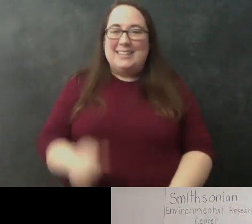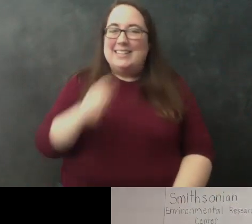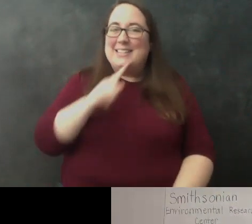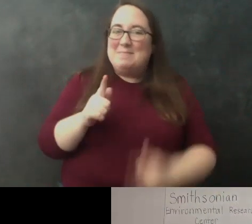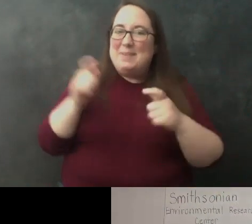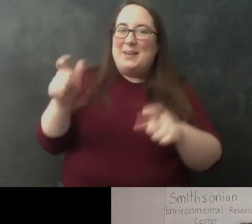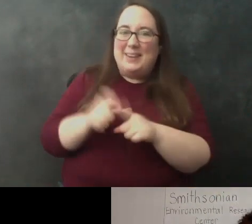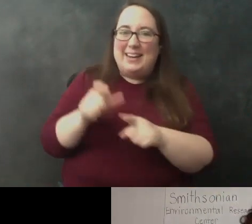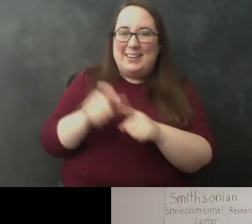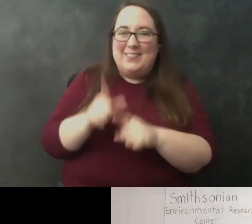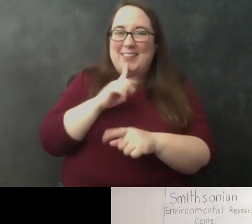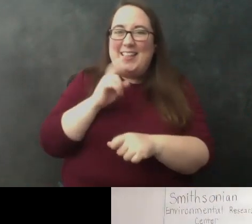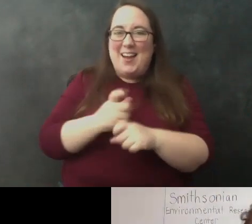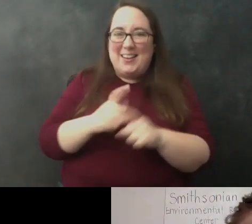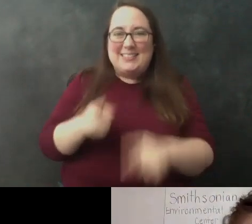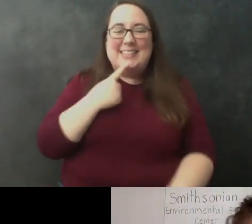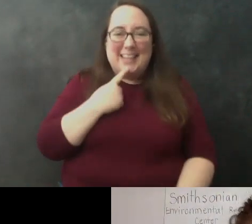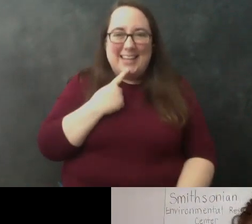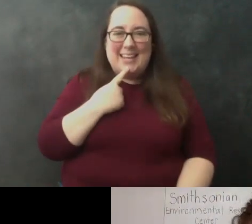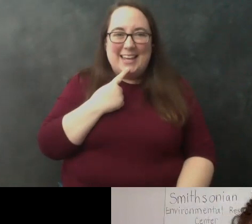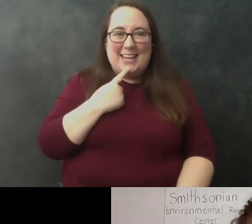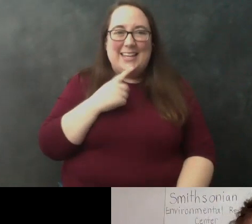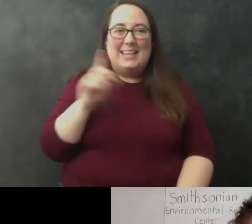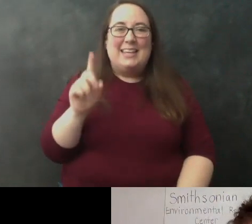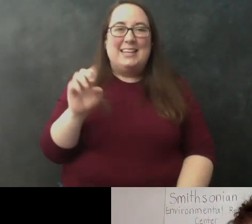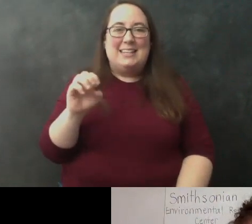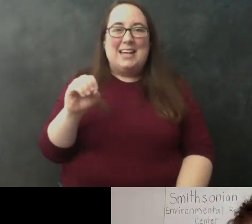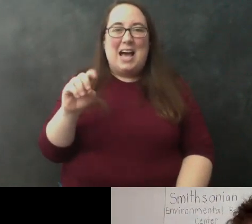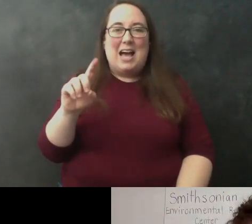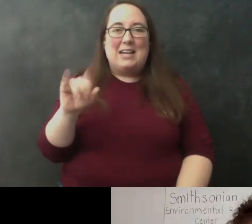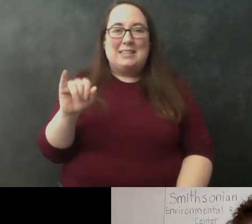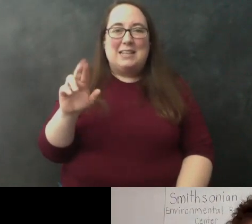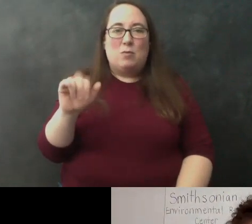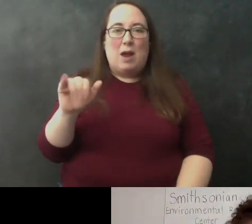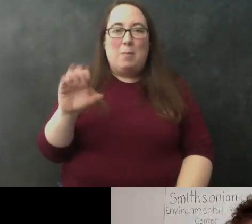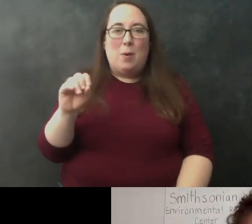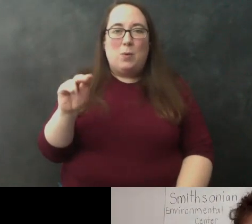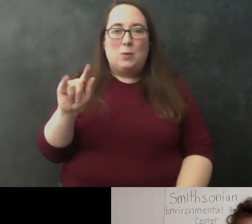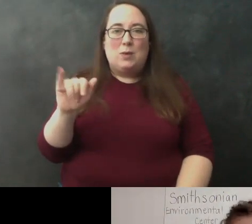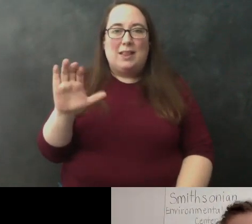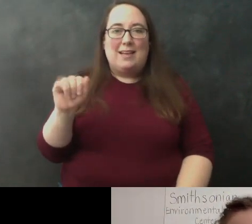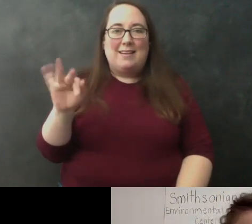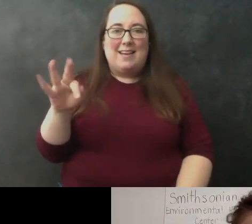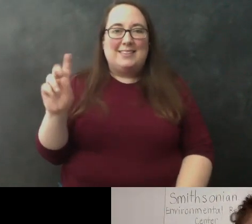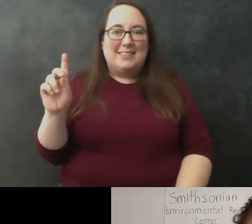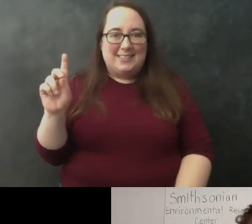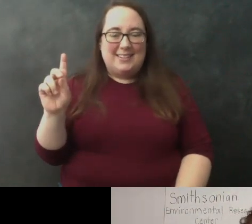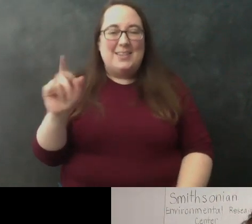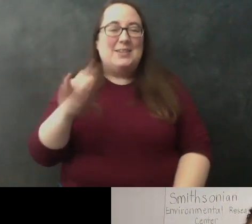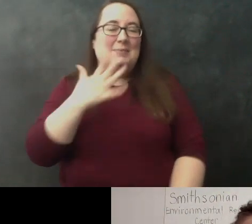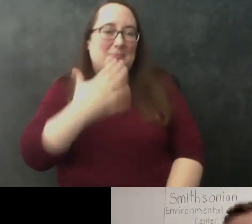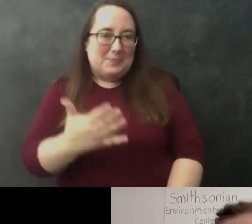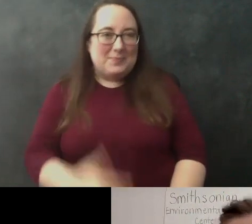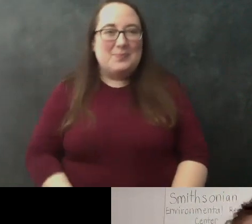Jilly. Index duroxyribonucleic acid. Lockheed Offensive Thank you.